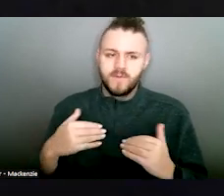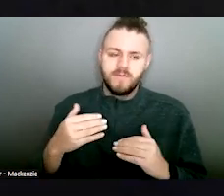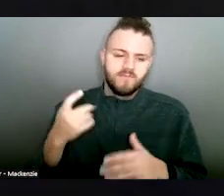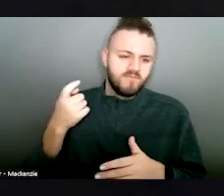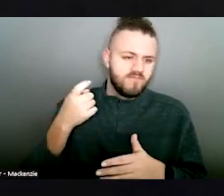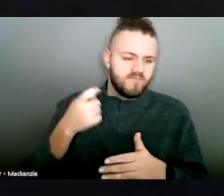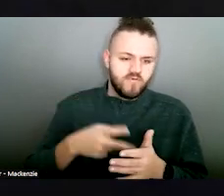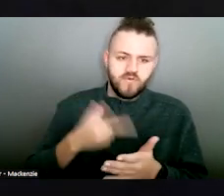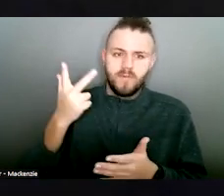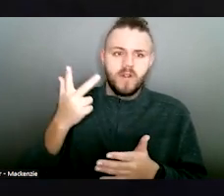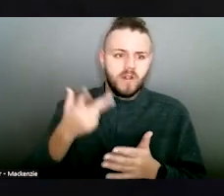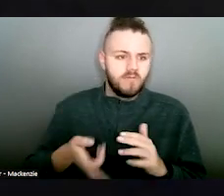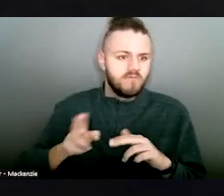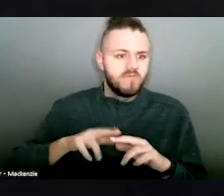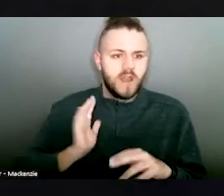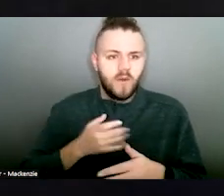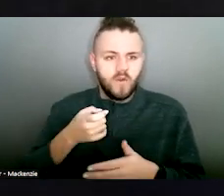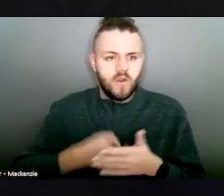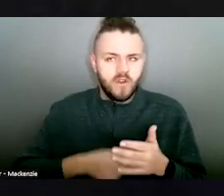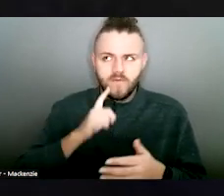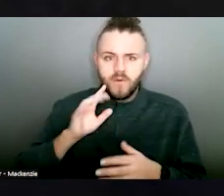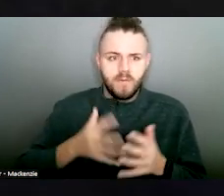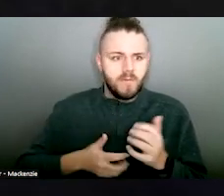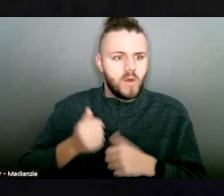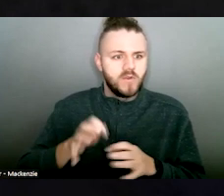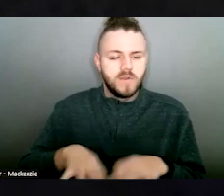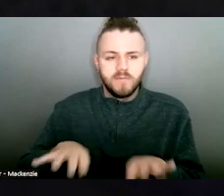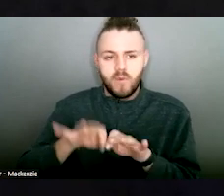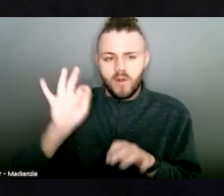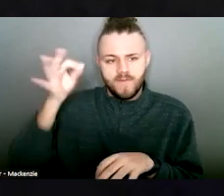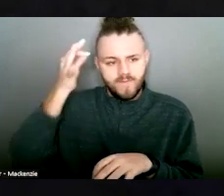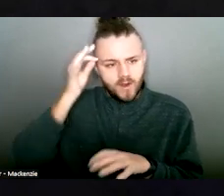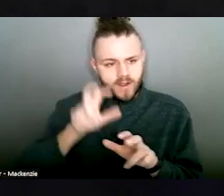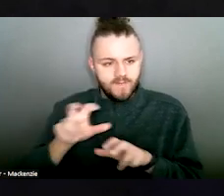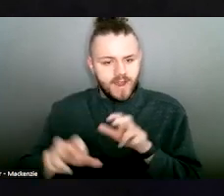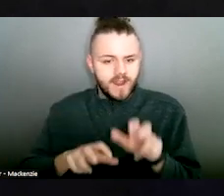to their most important federally funded source, victims of crime.